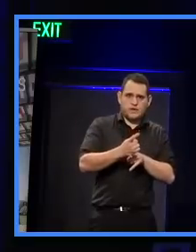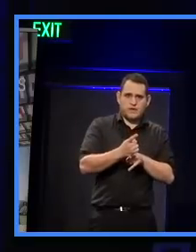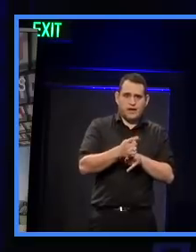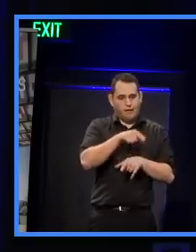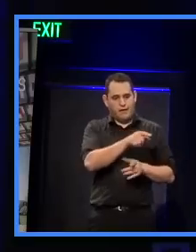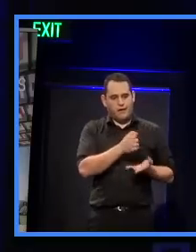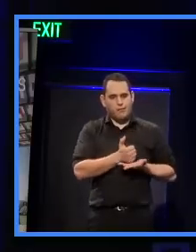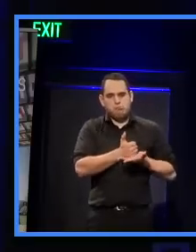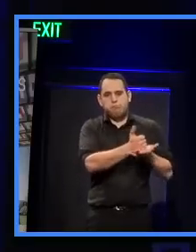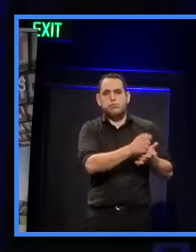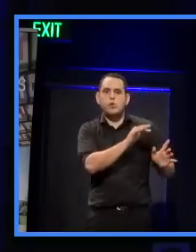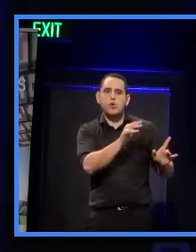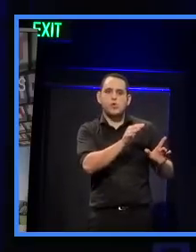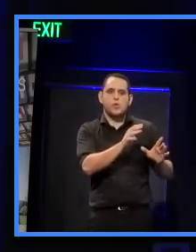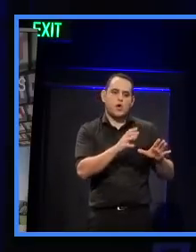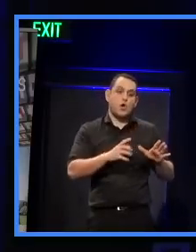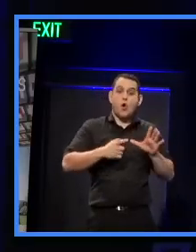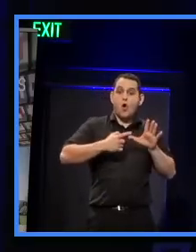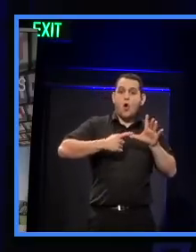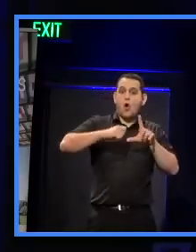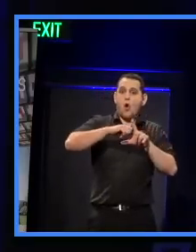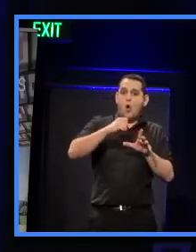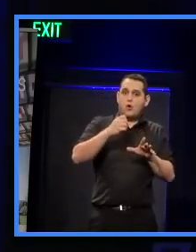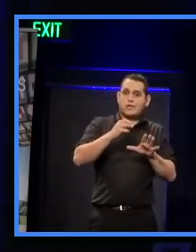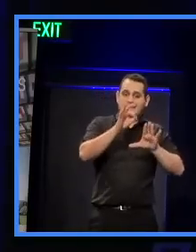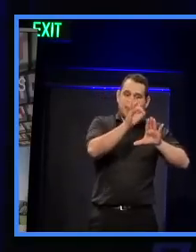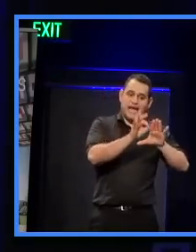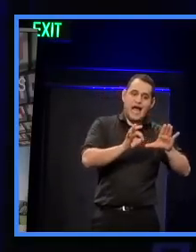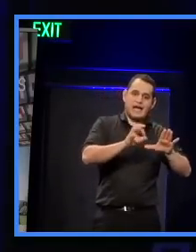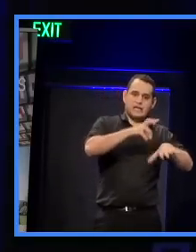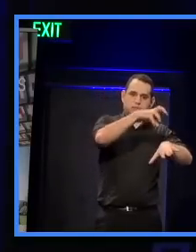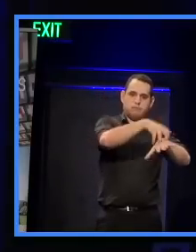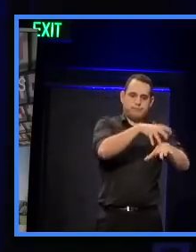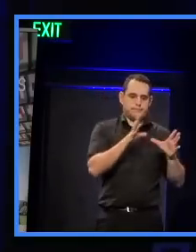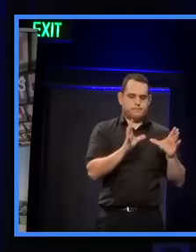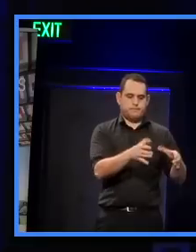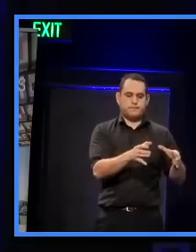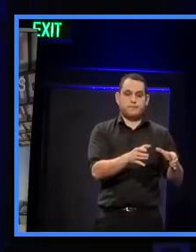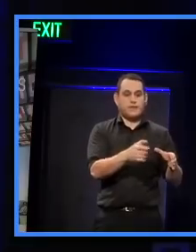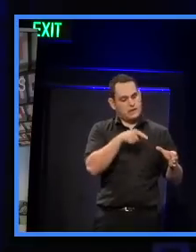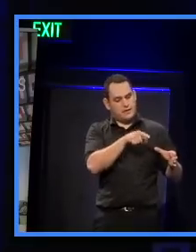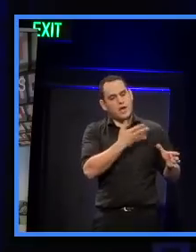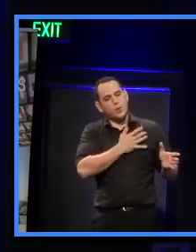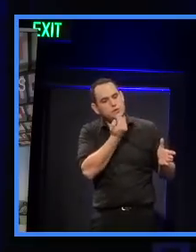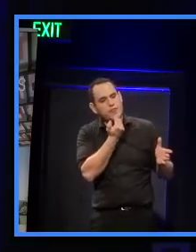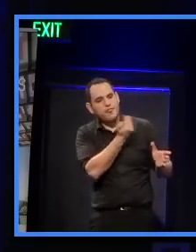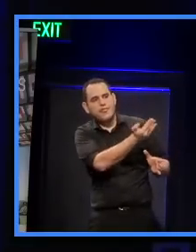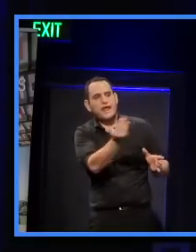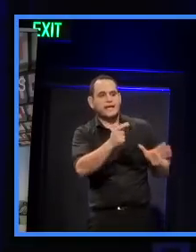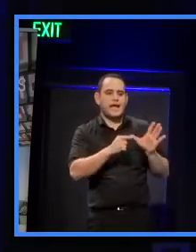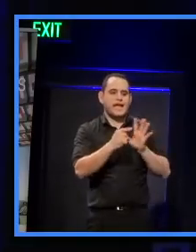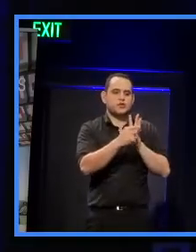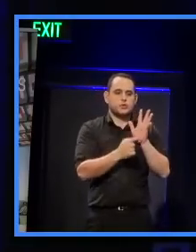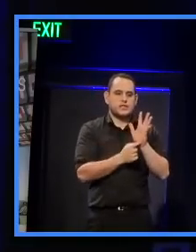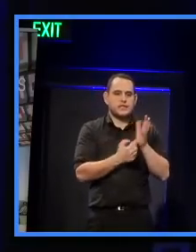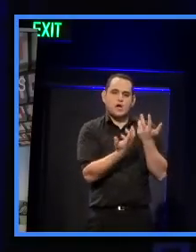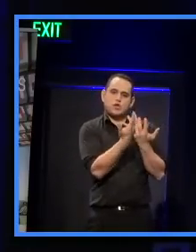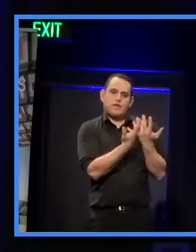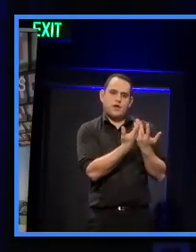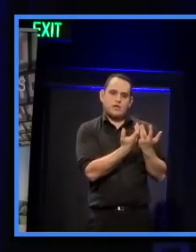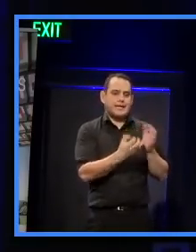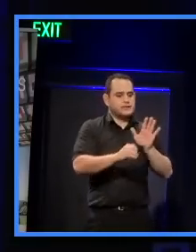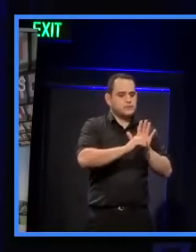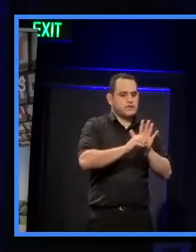branch of the New Zealand Institute of Architects, and they would like to particularly thank their sponsors for this year, which is AUT University,